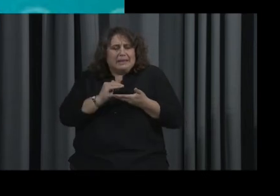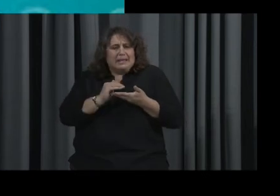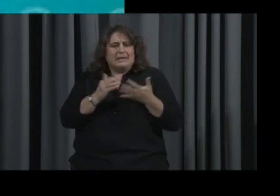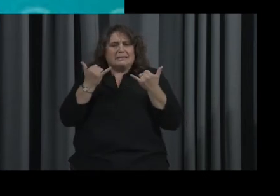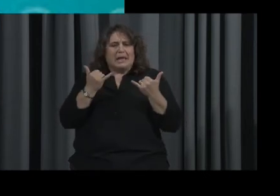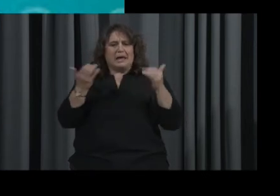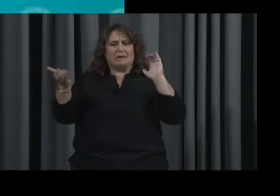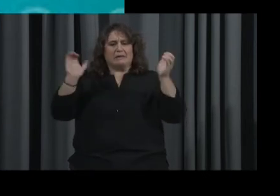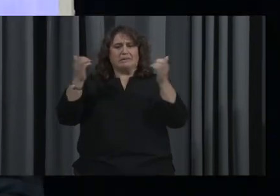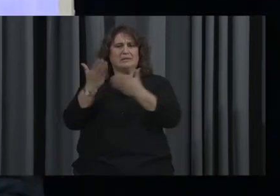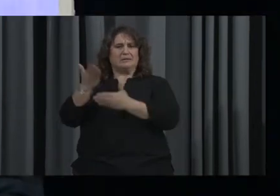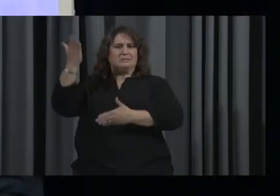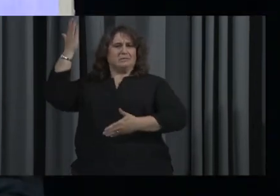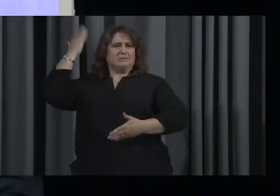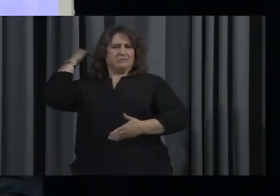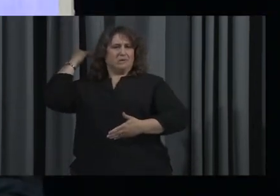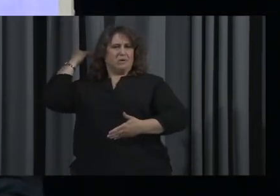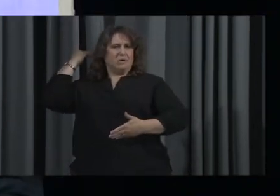What do you all think for that one?